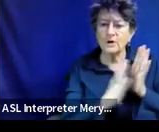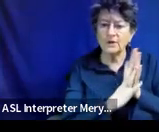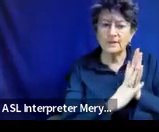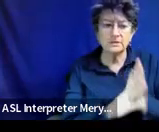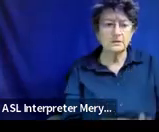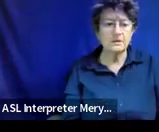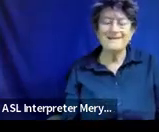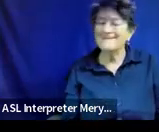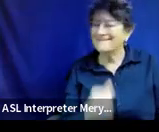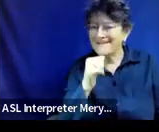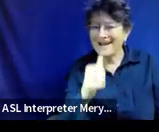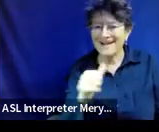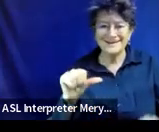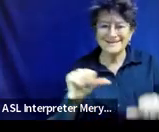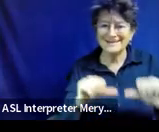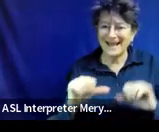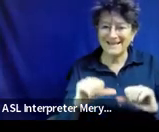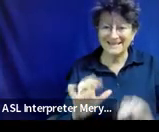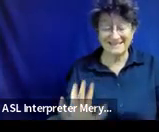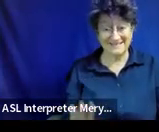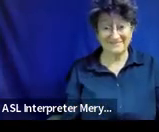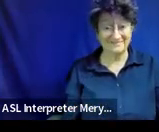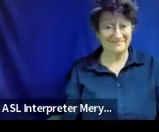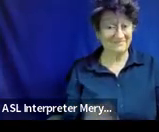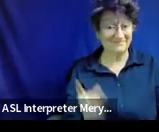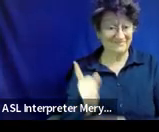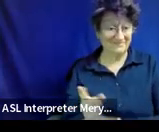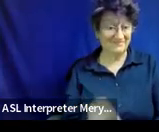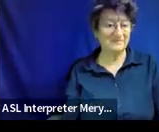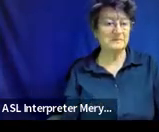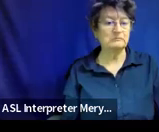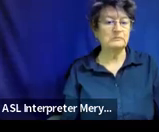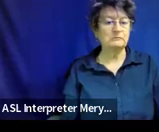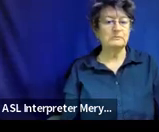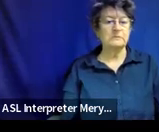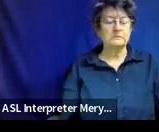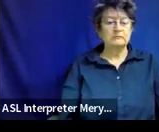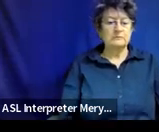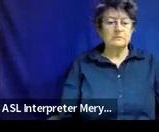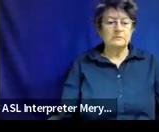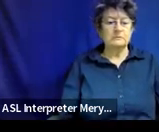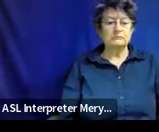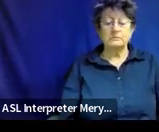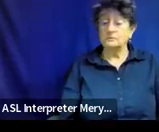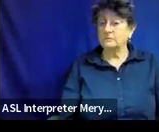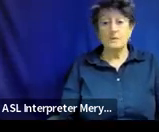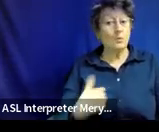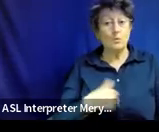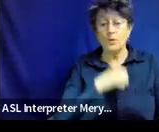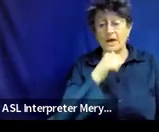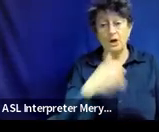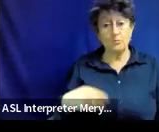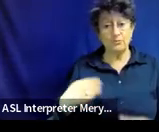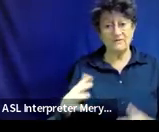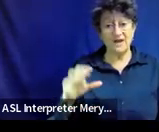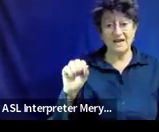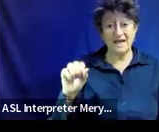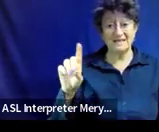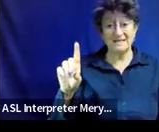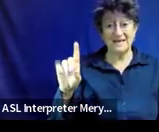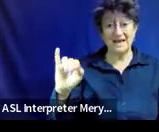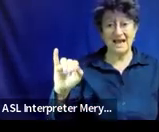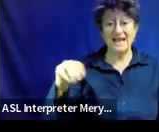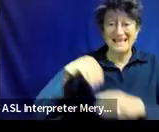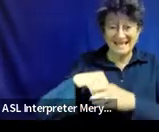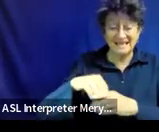science. That's, yes, you got it. So we're not providing SDI in science, as I talked